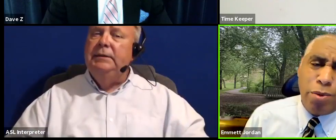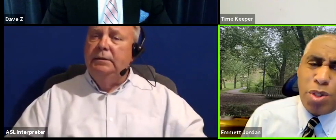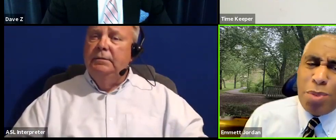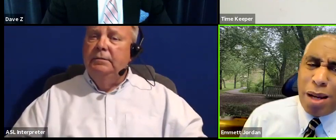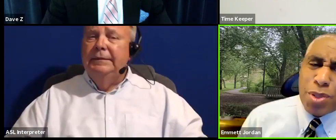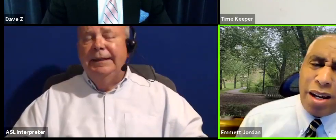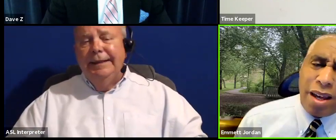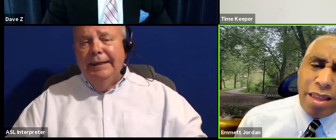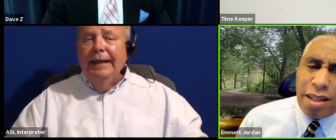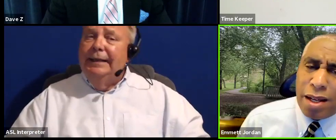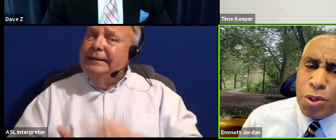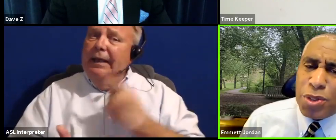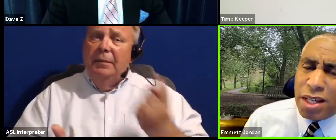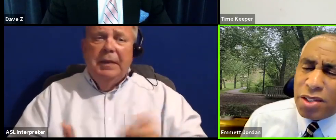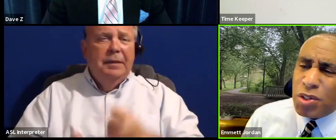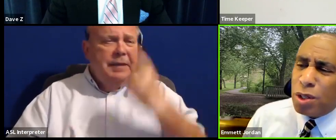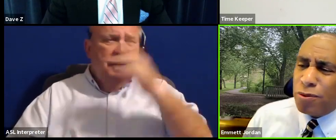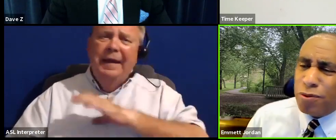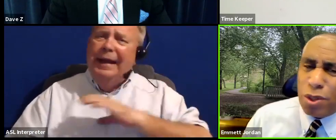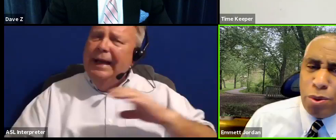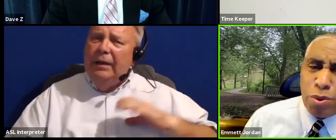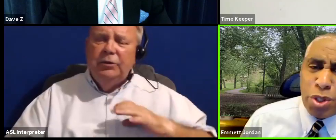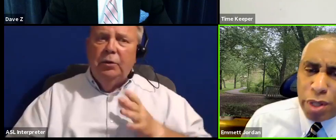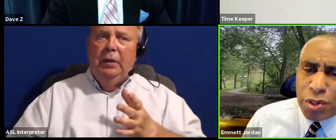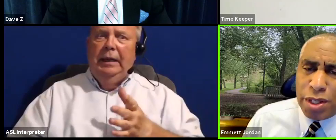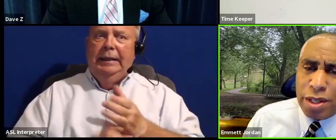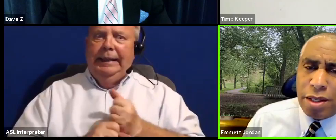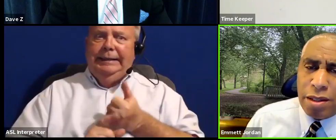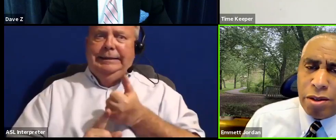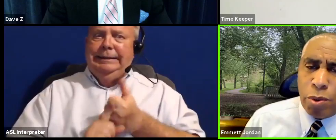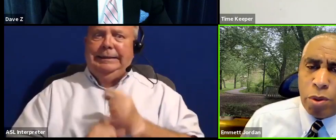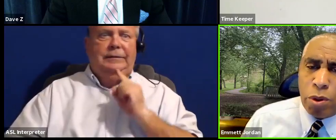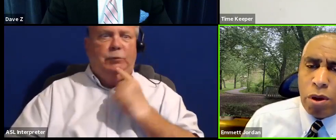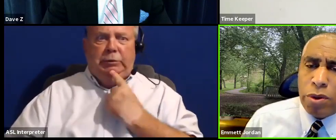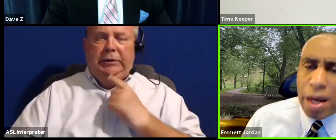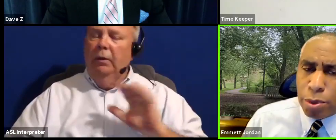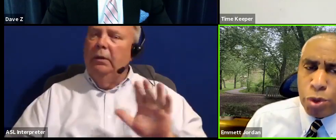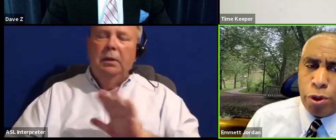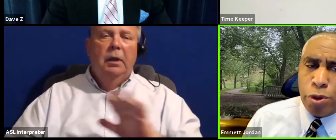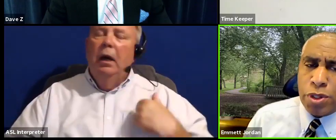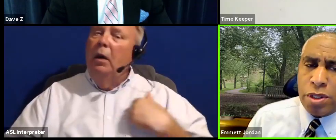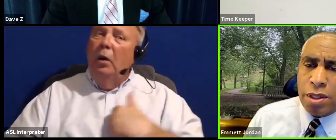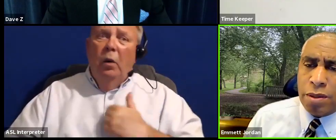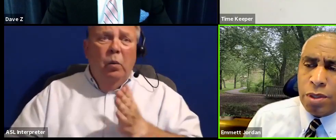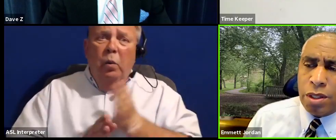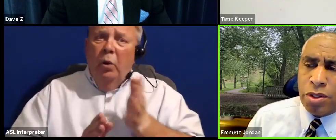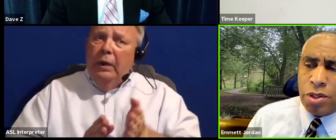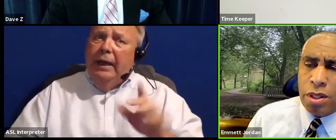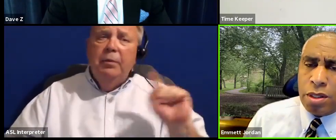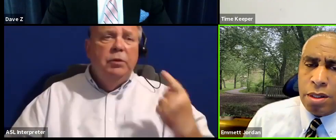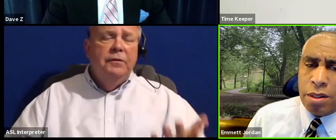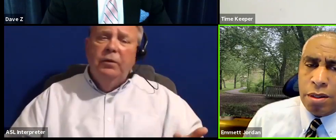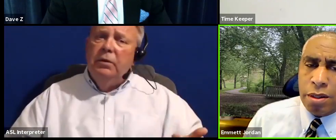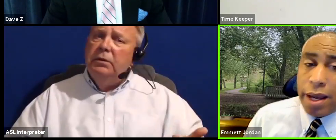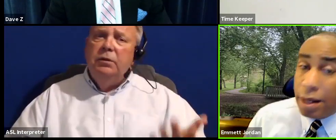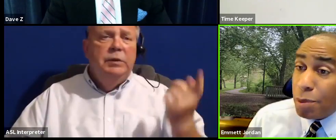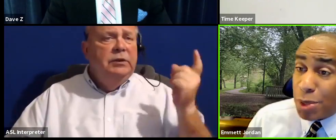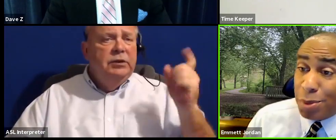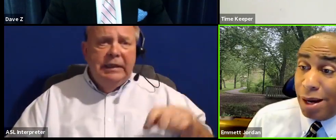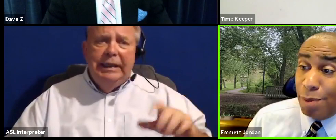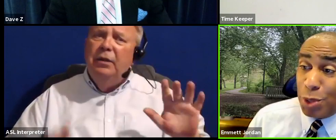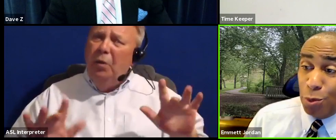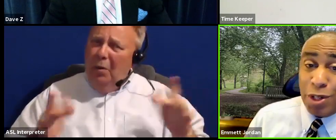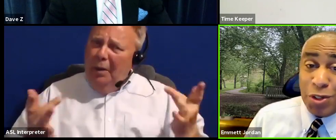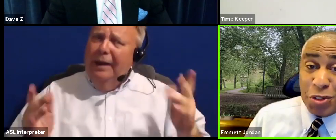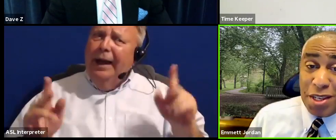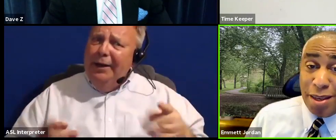You know, sometimes I think council takes itself too seriously. You know, we're all neighbors first, and we just need to lighten up